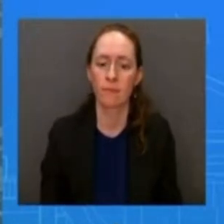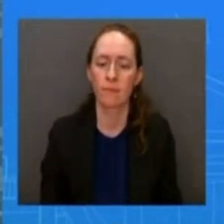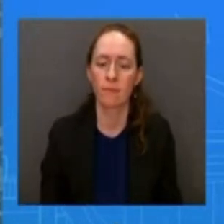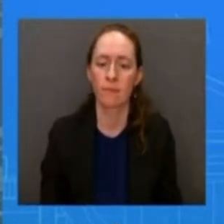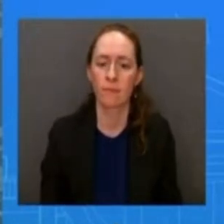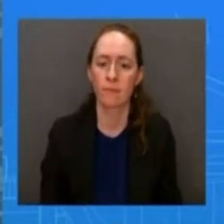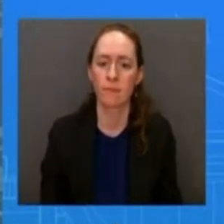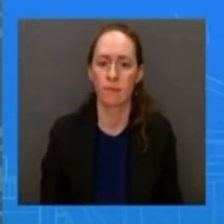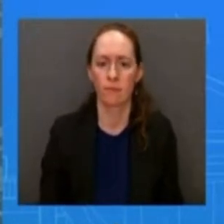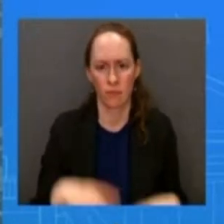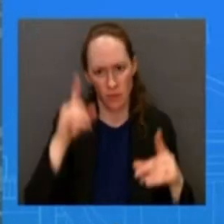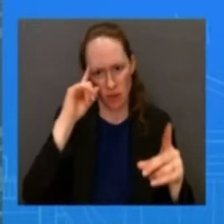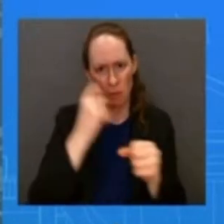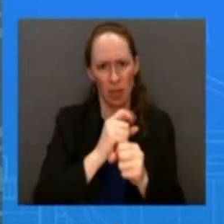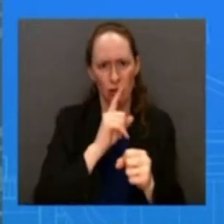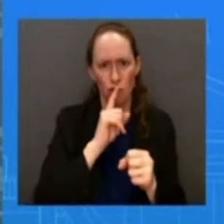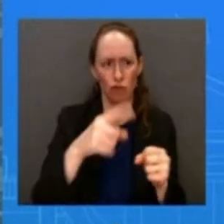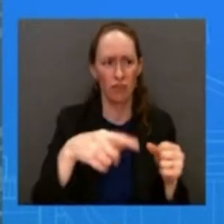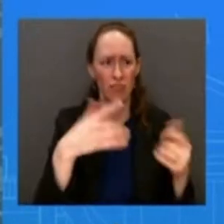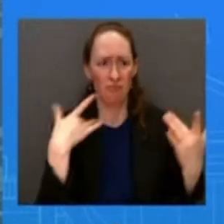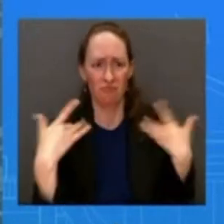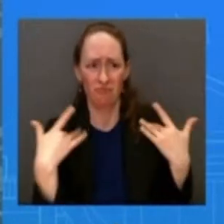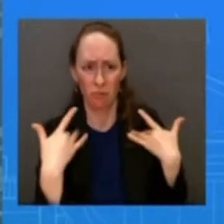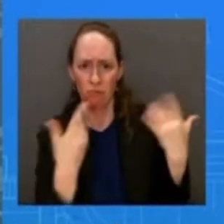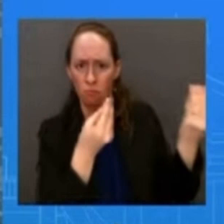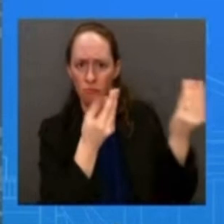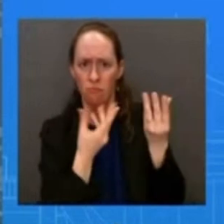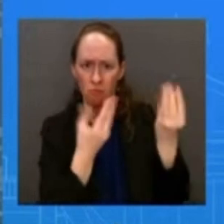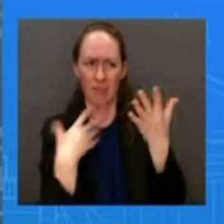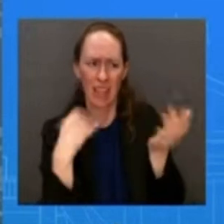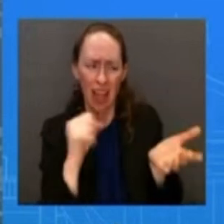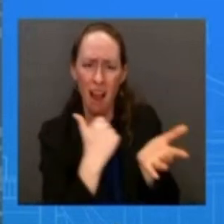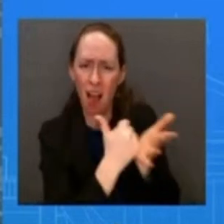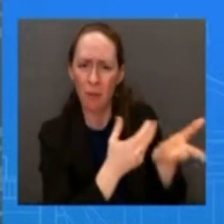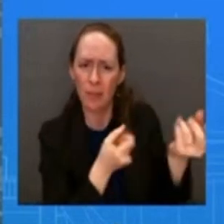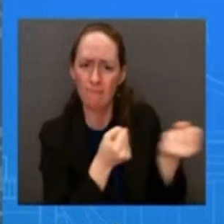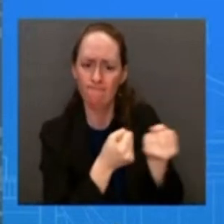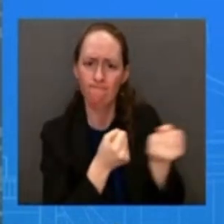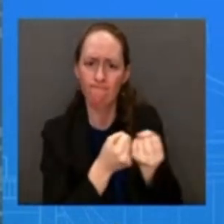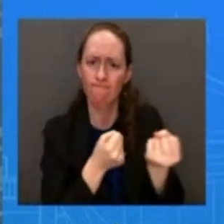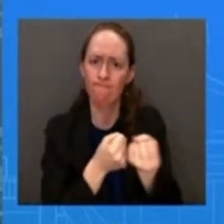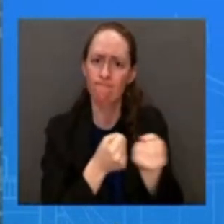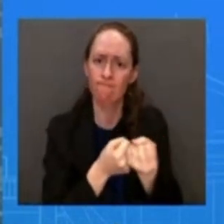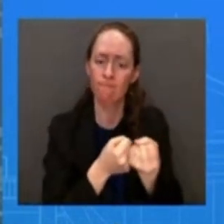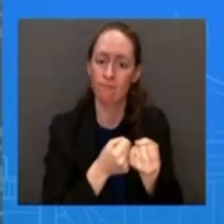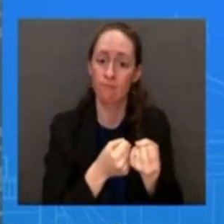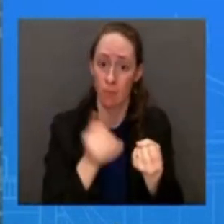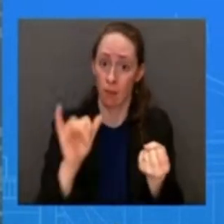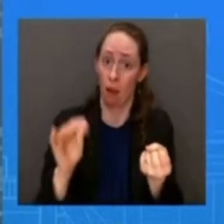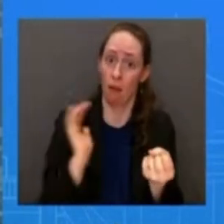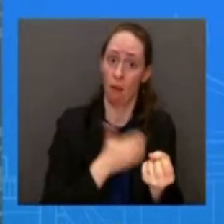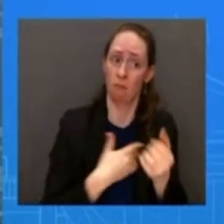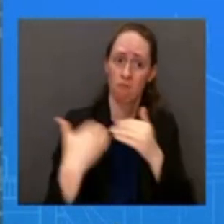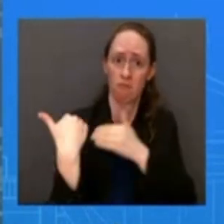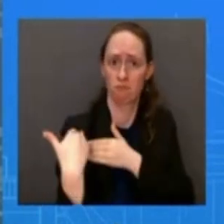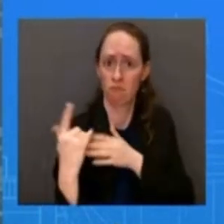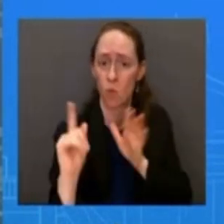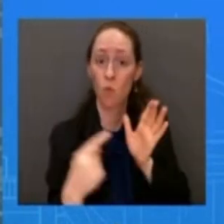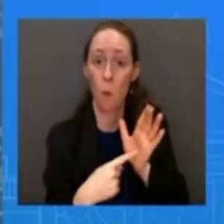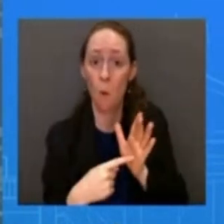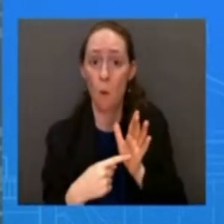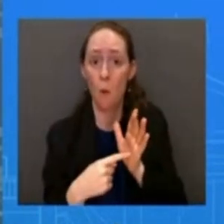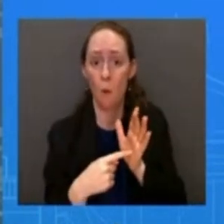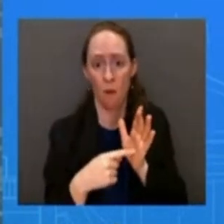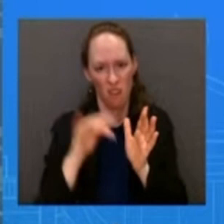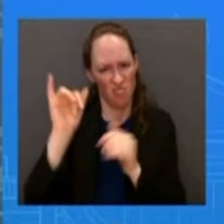and that's what we're going to continue to do that that is how we see our role here in the federal government look i i can add a little